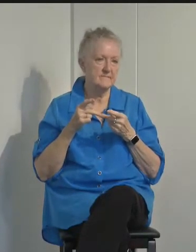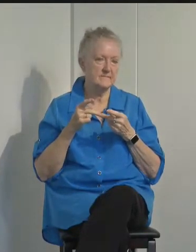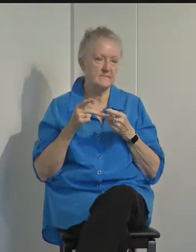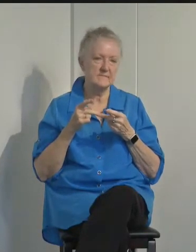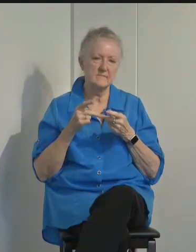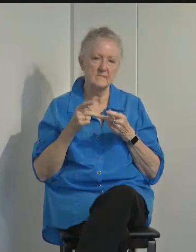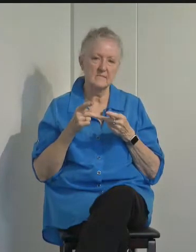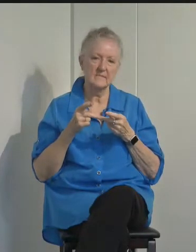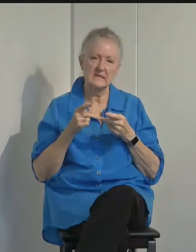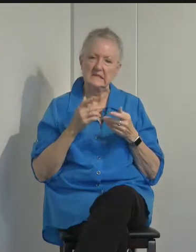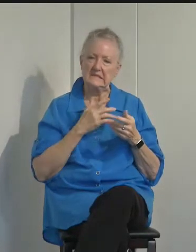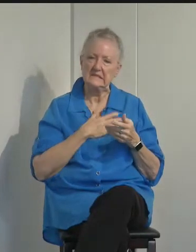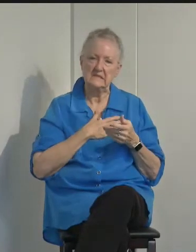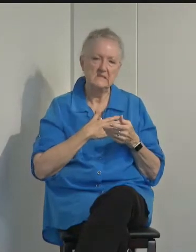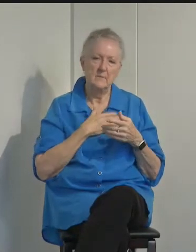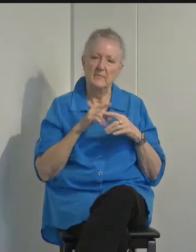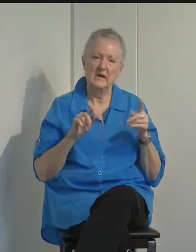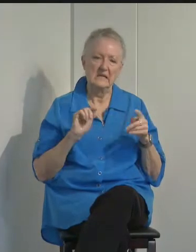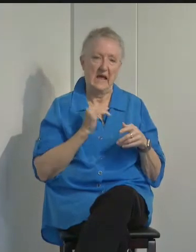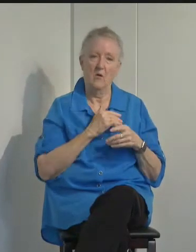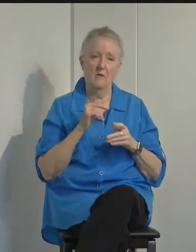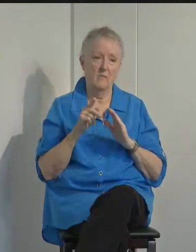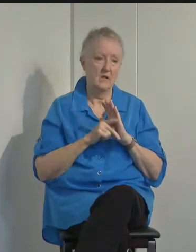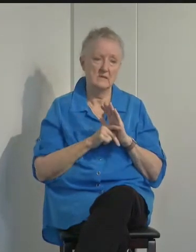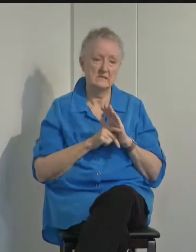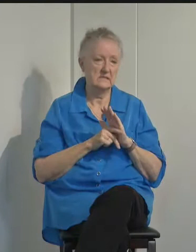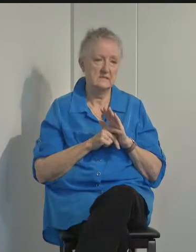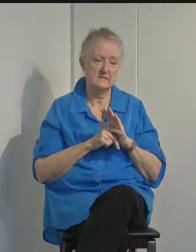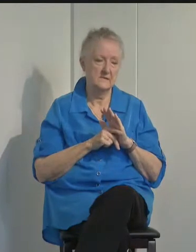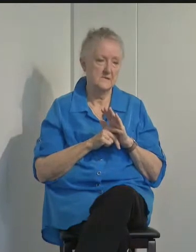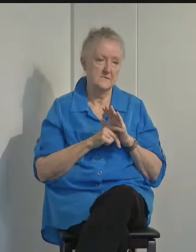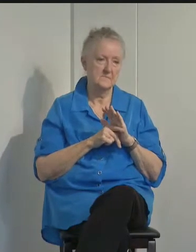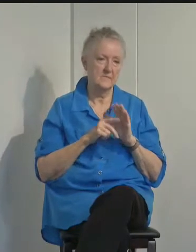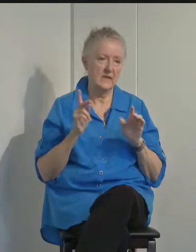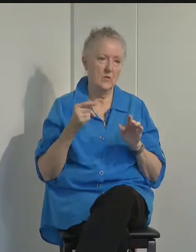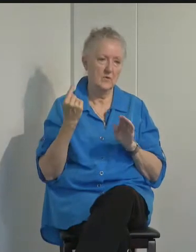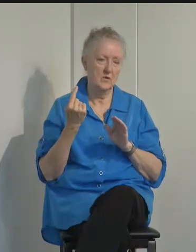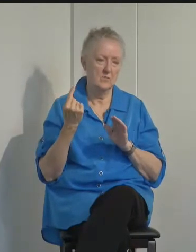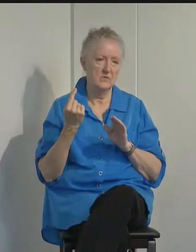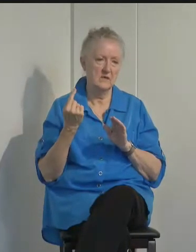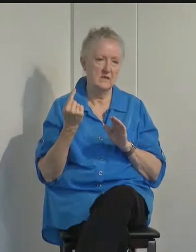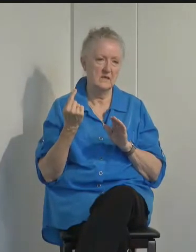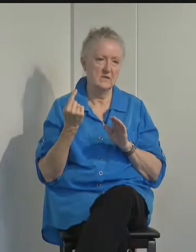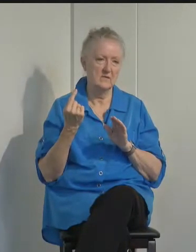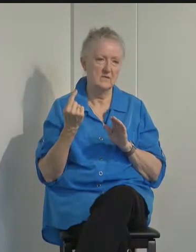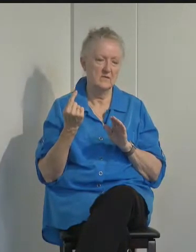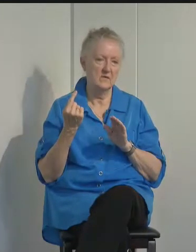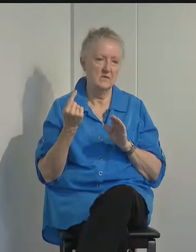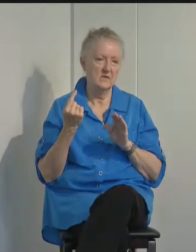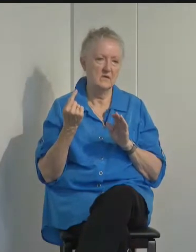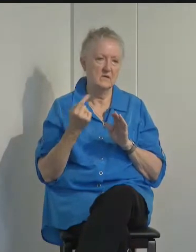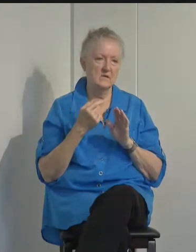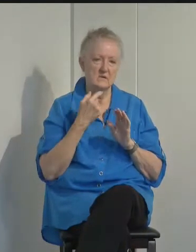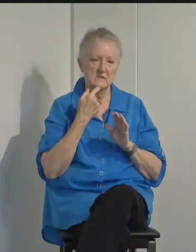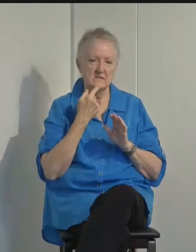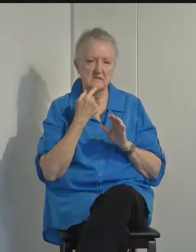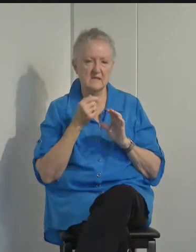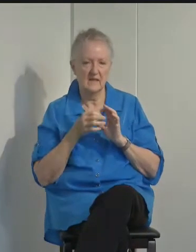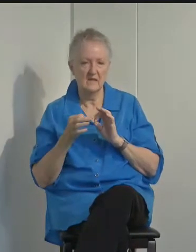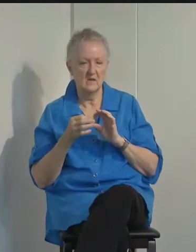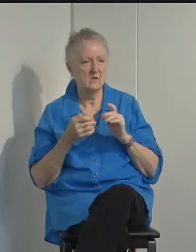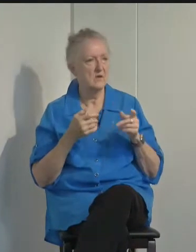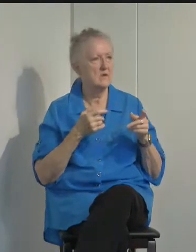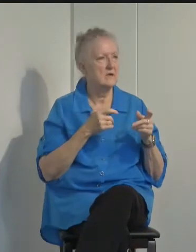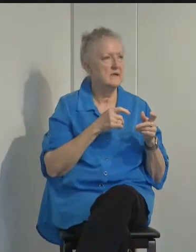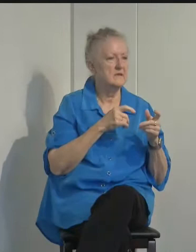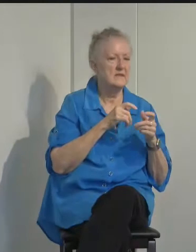but our policy is that we only state if there are more than 11. So we don't know if the